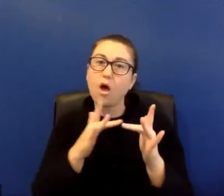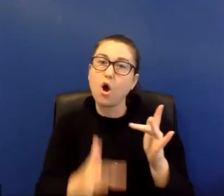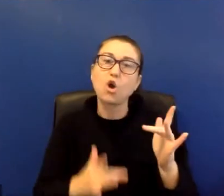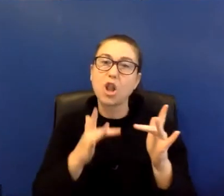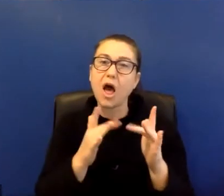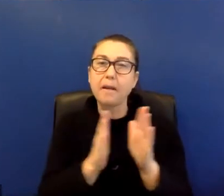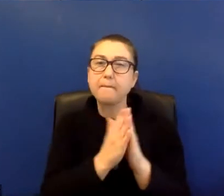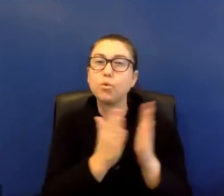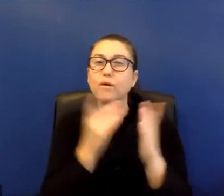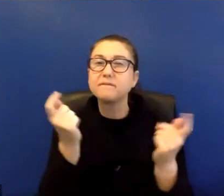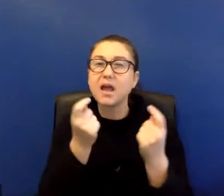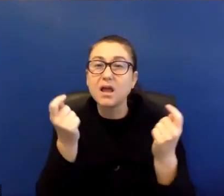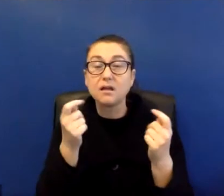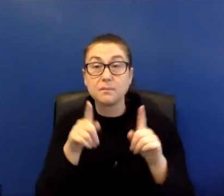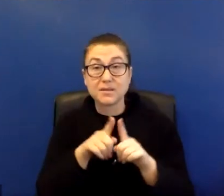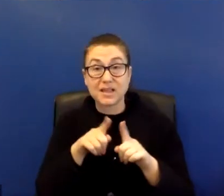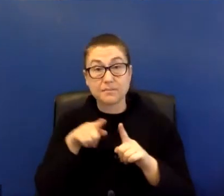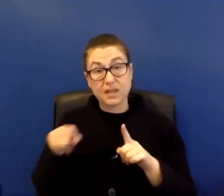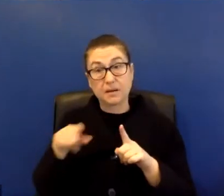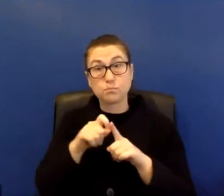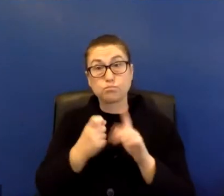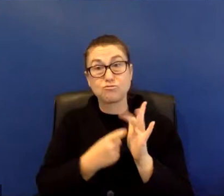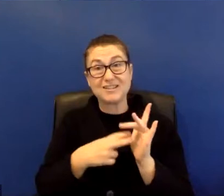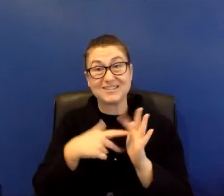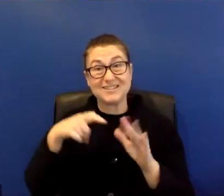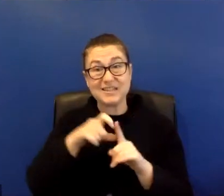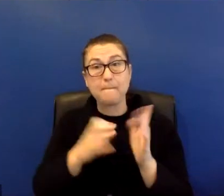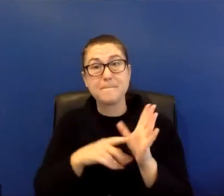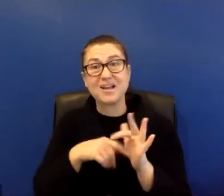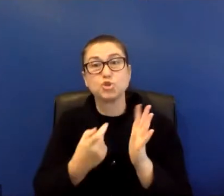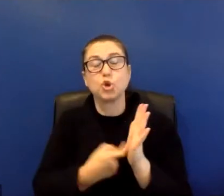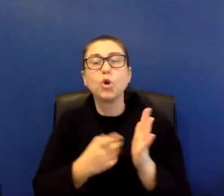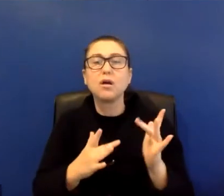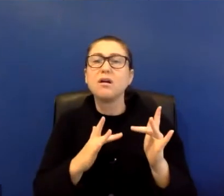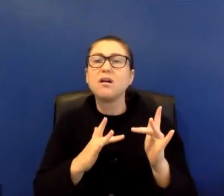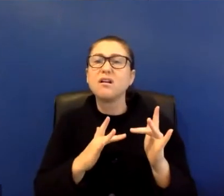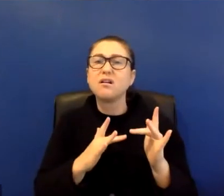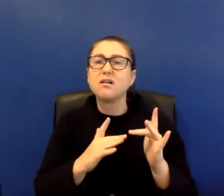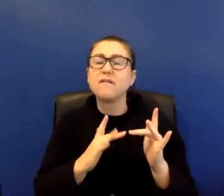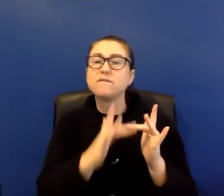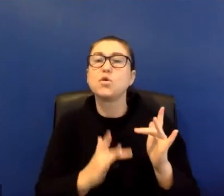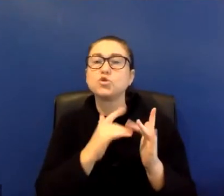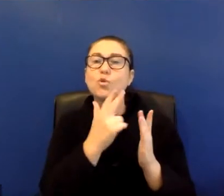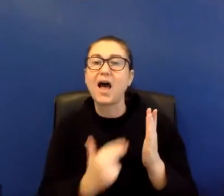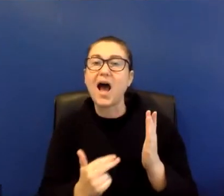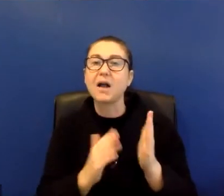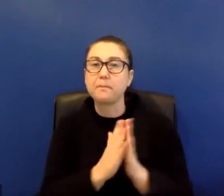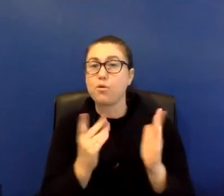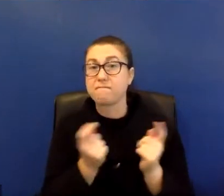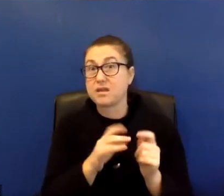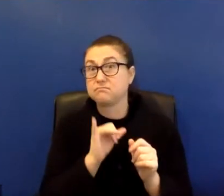And for something like Printed Matter, virtual art book fair, that was fantastic because a massive amount of